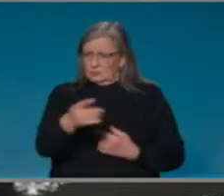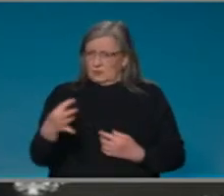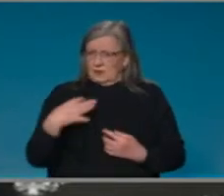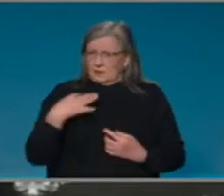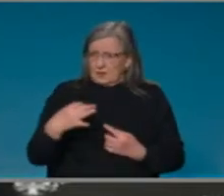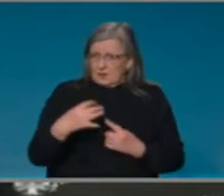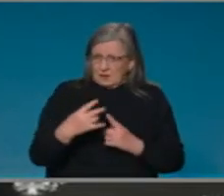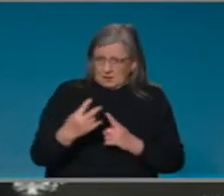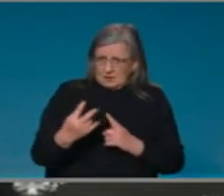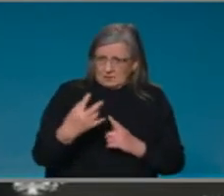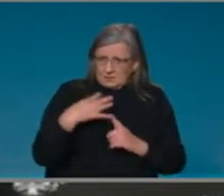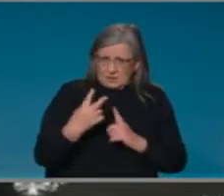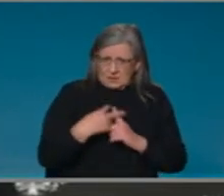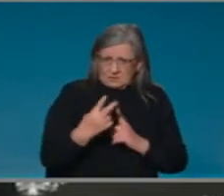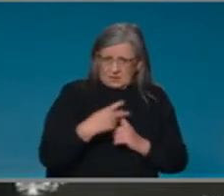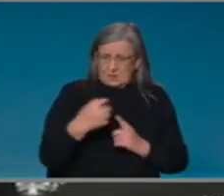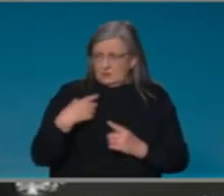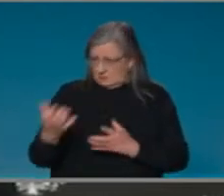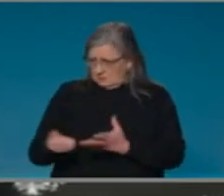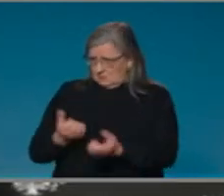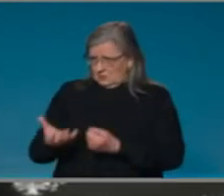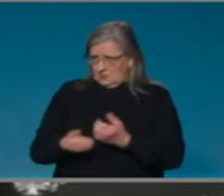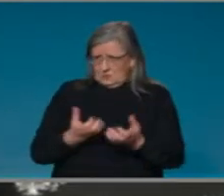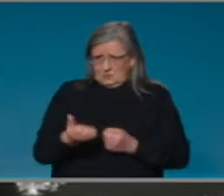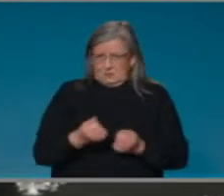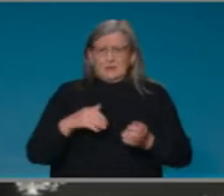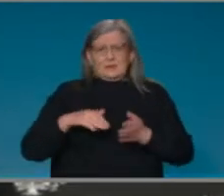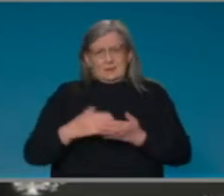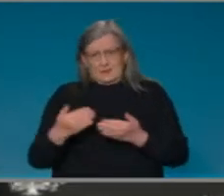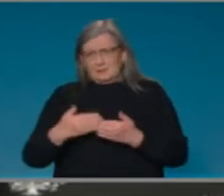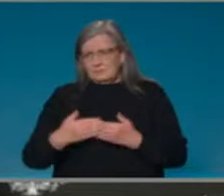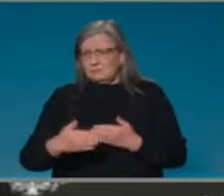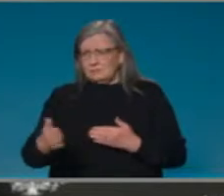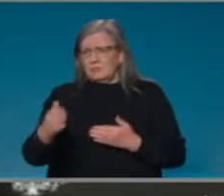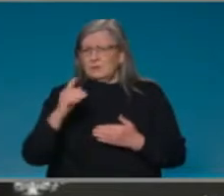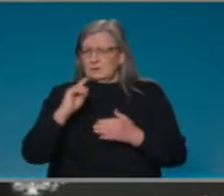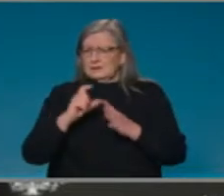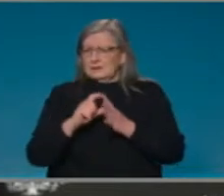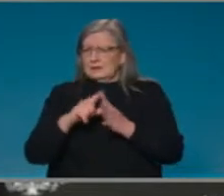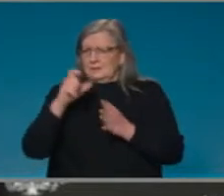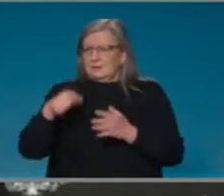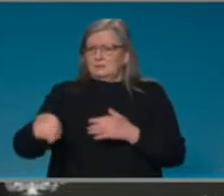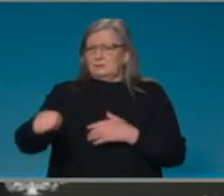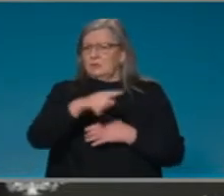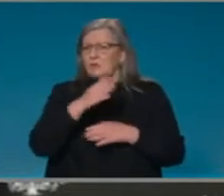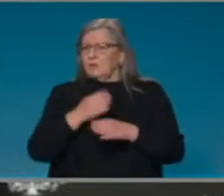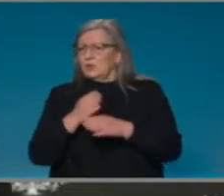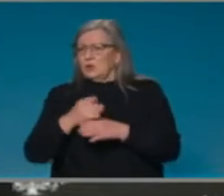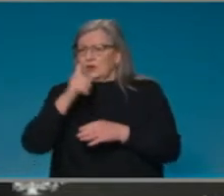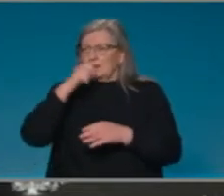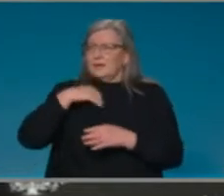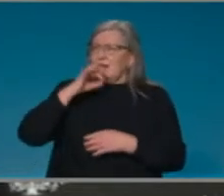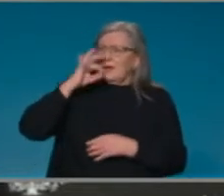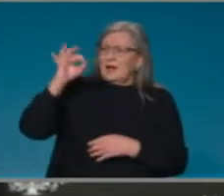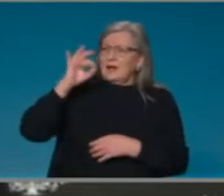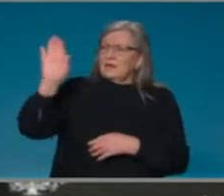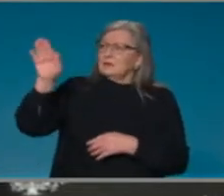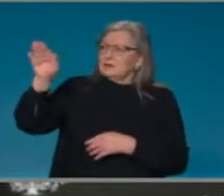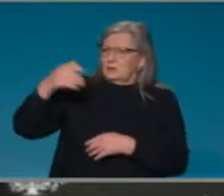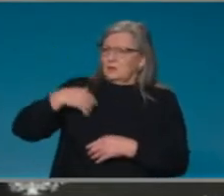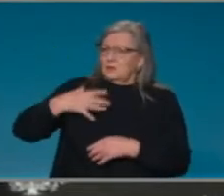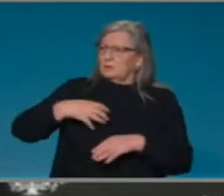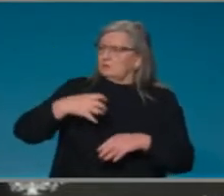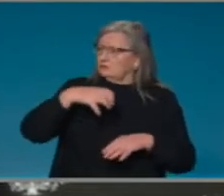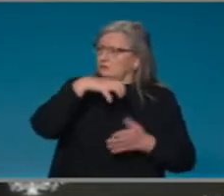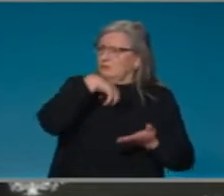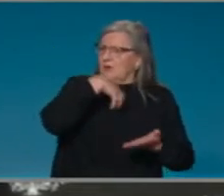continuous basis from now until December. And it's looking to have the first of those vaccinations occur in the coming weeks,